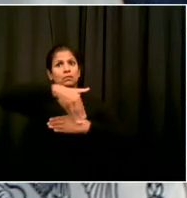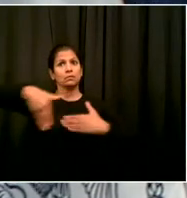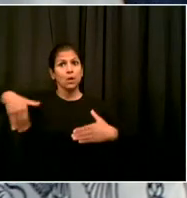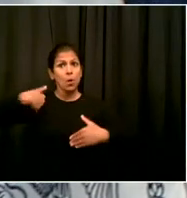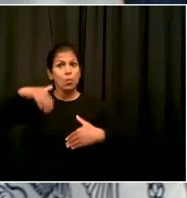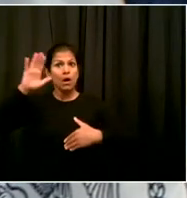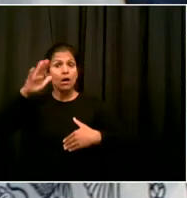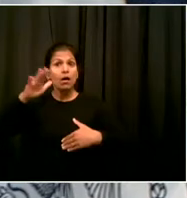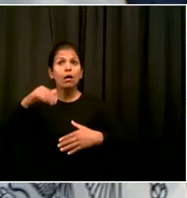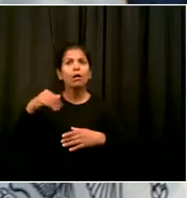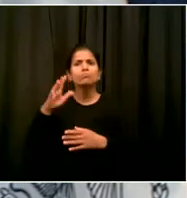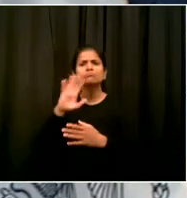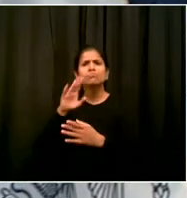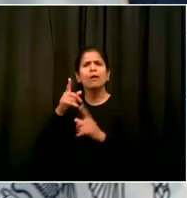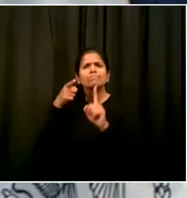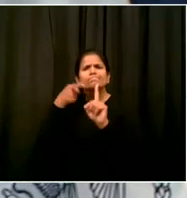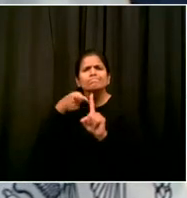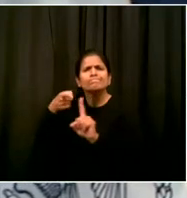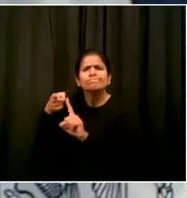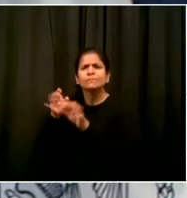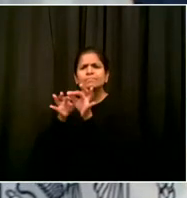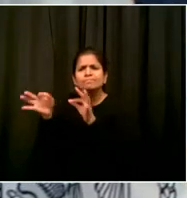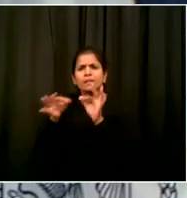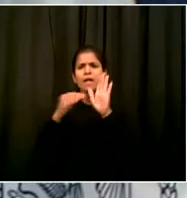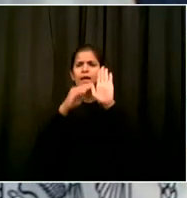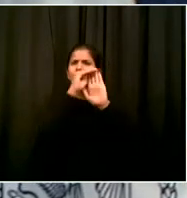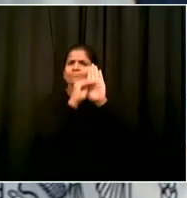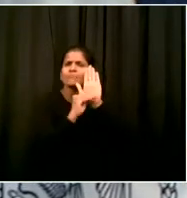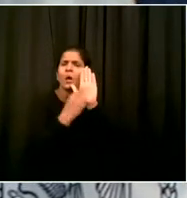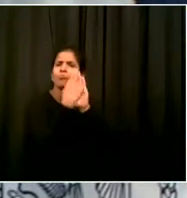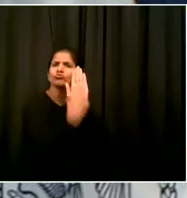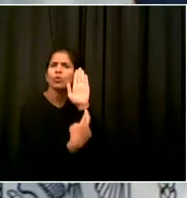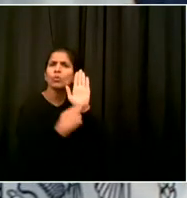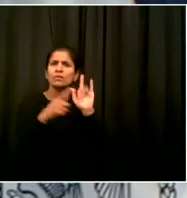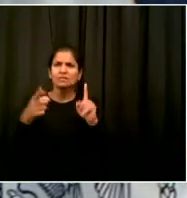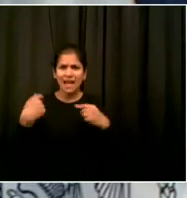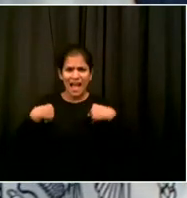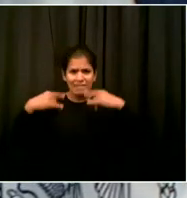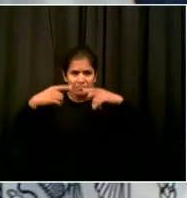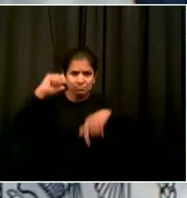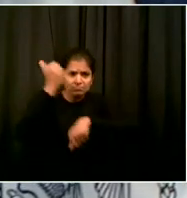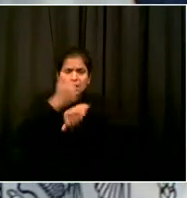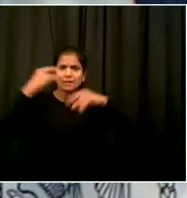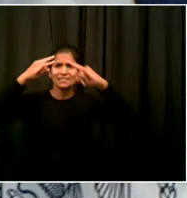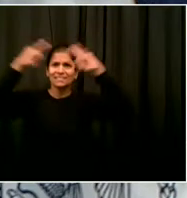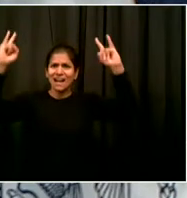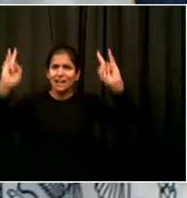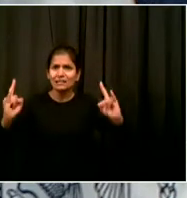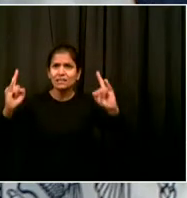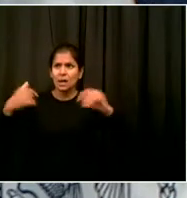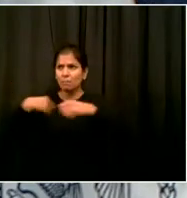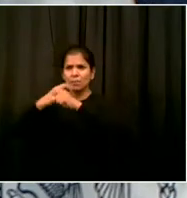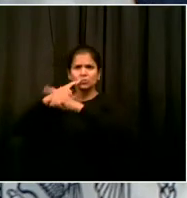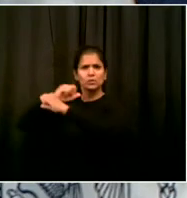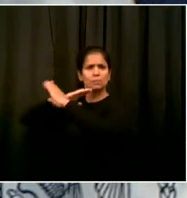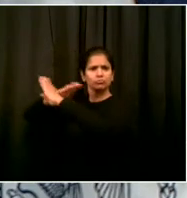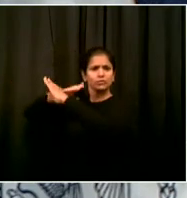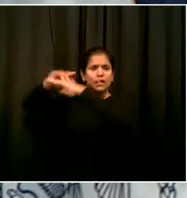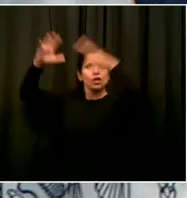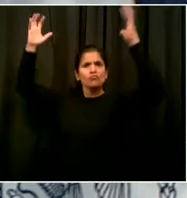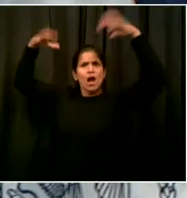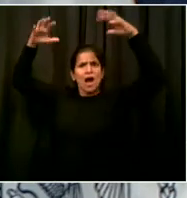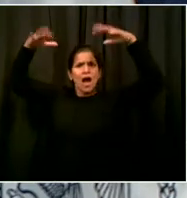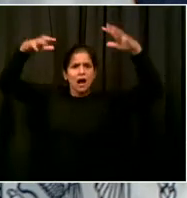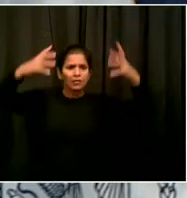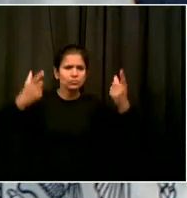get wet by whatever it is out there? Let me start and then I'll turn to Commissioner Doris